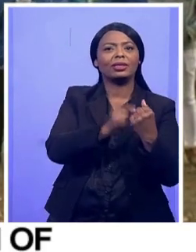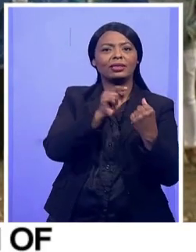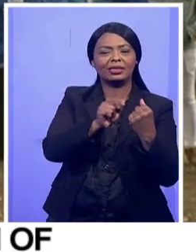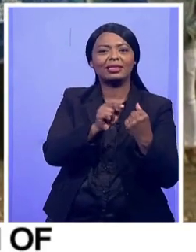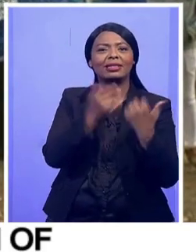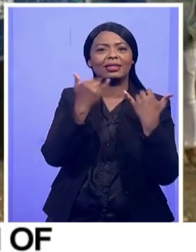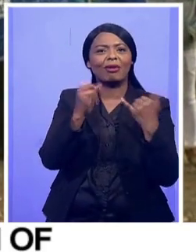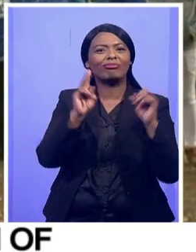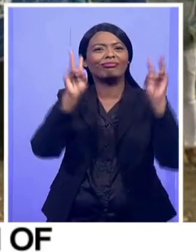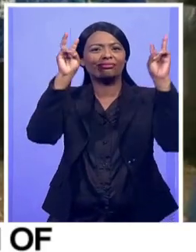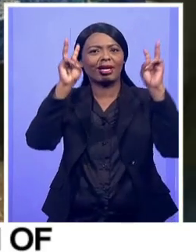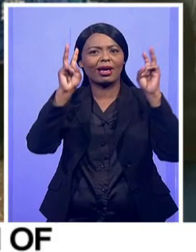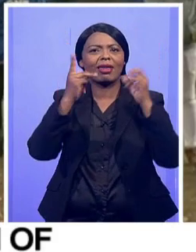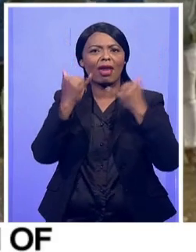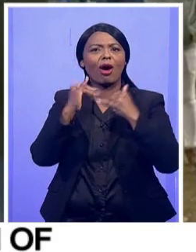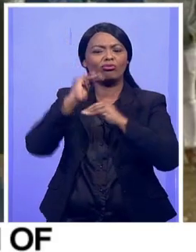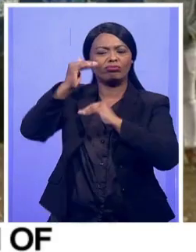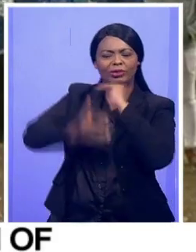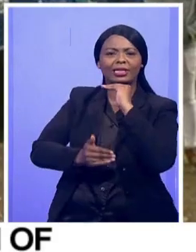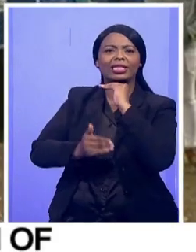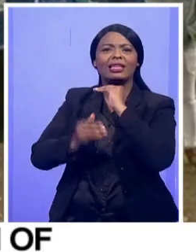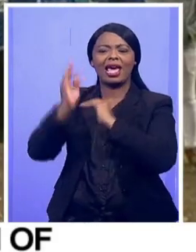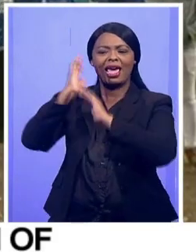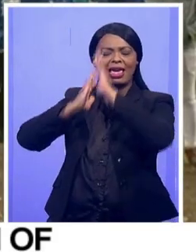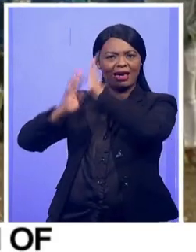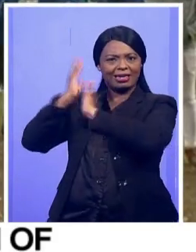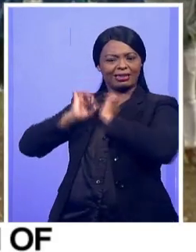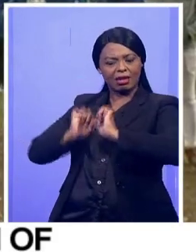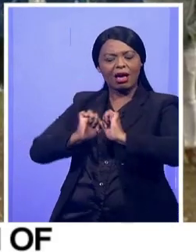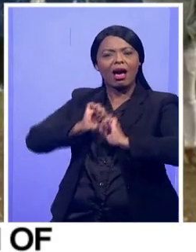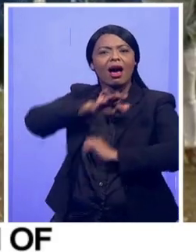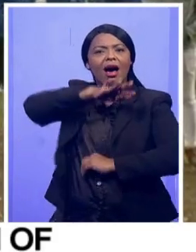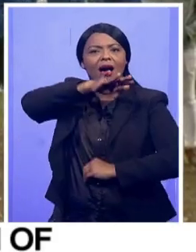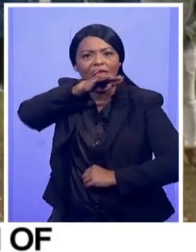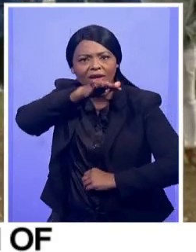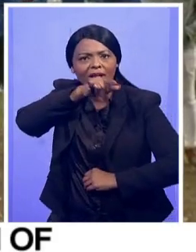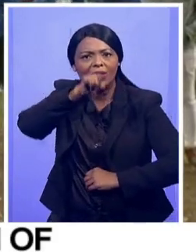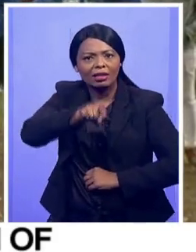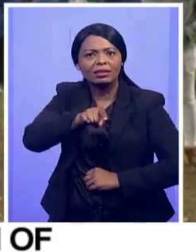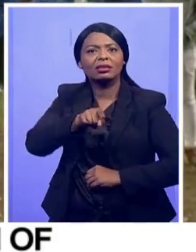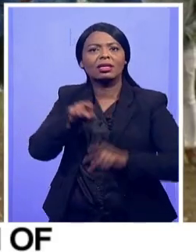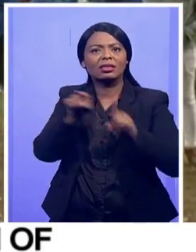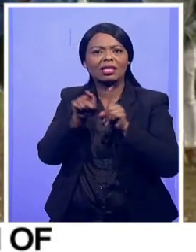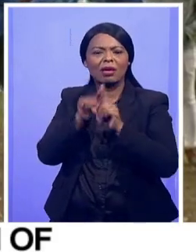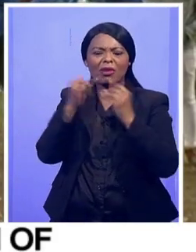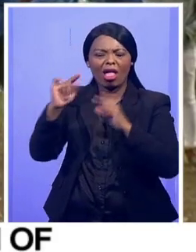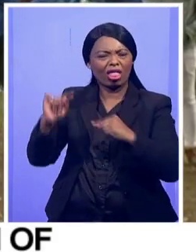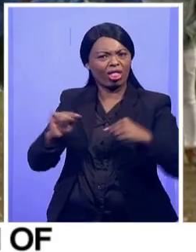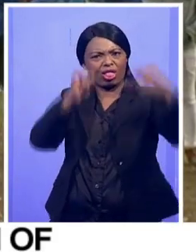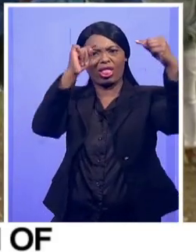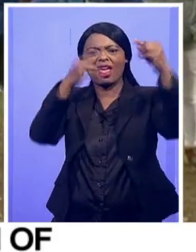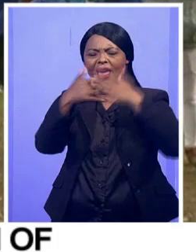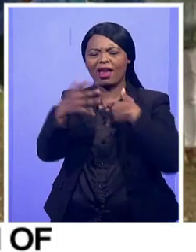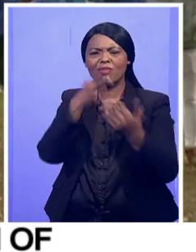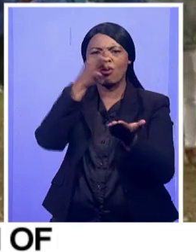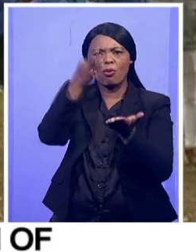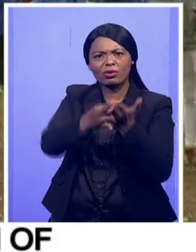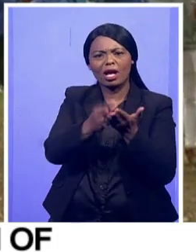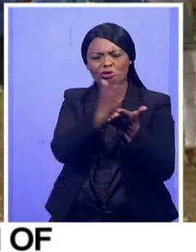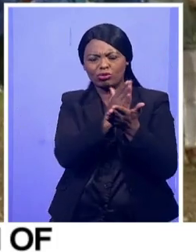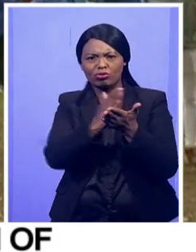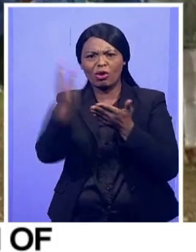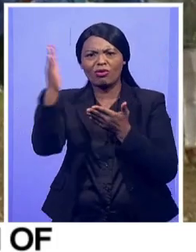the heritage of Afrikaans and also stating their vehement disagreement with any proposal to remove